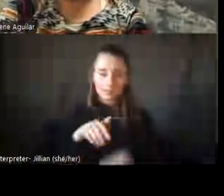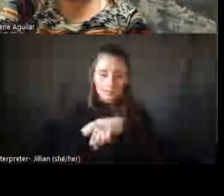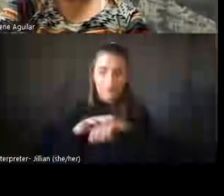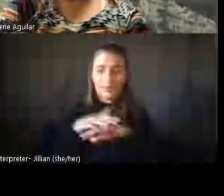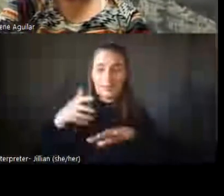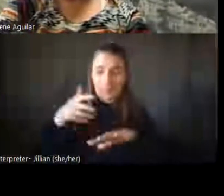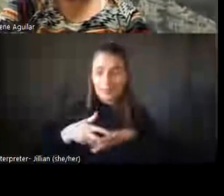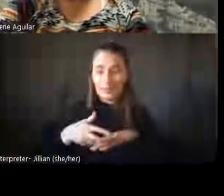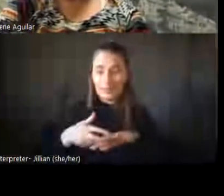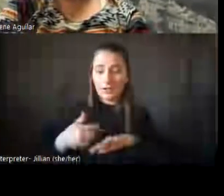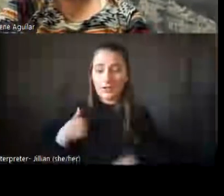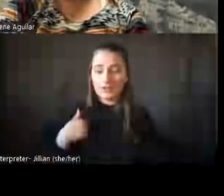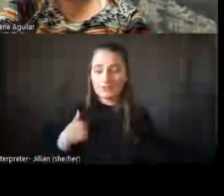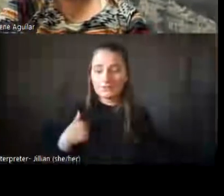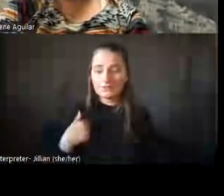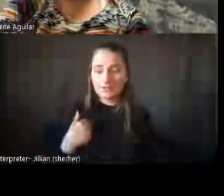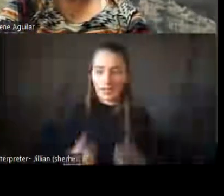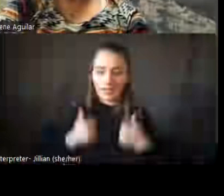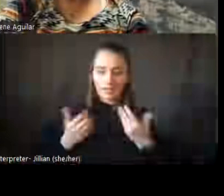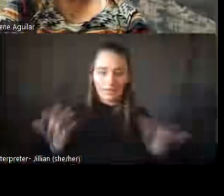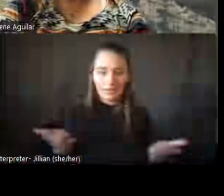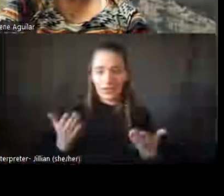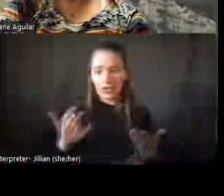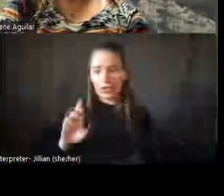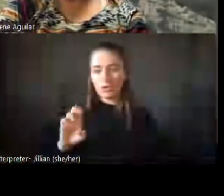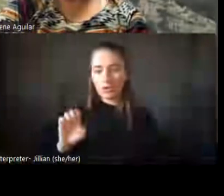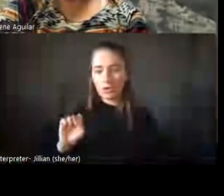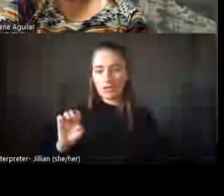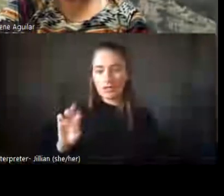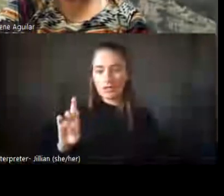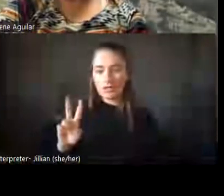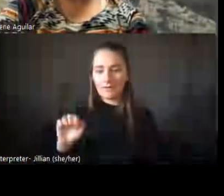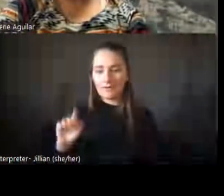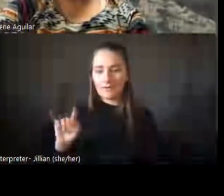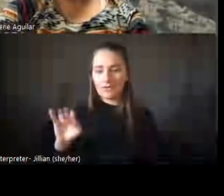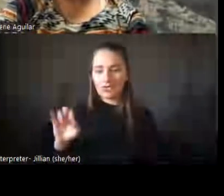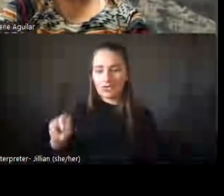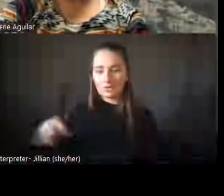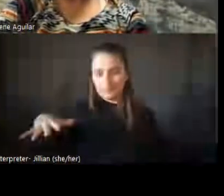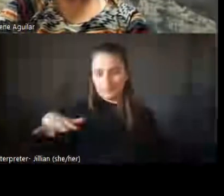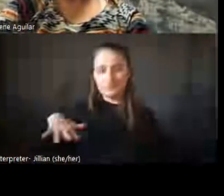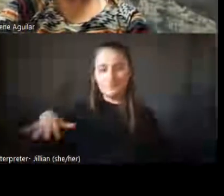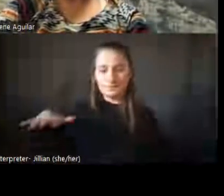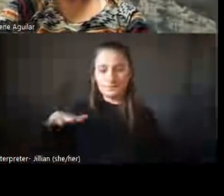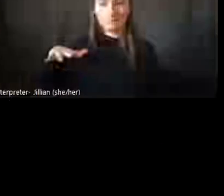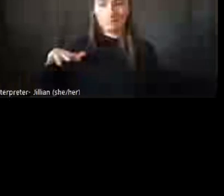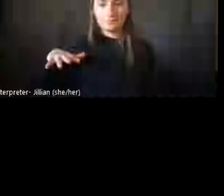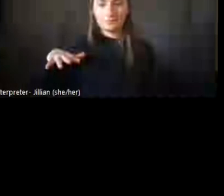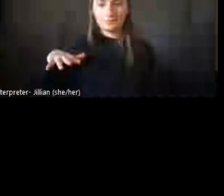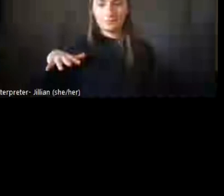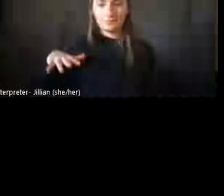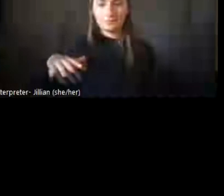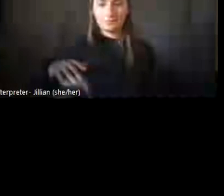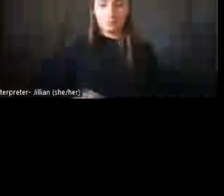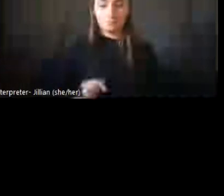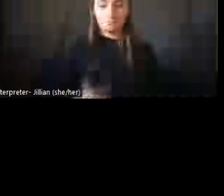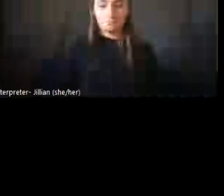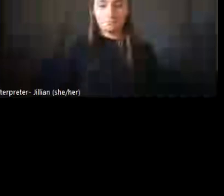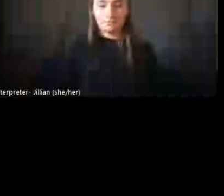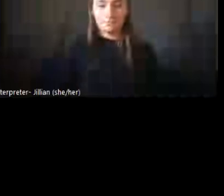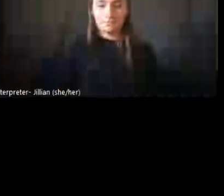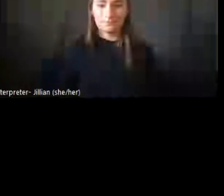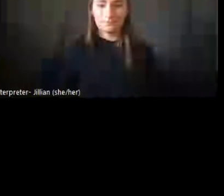living here on the reservation, I feel like being